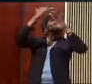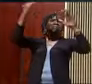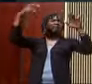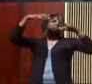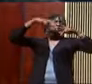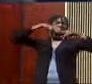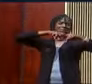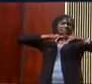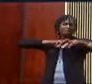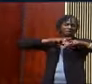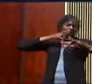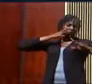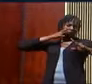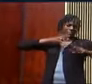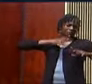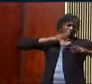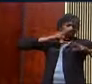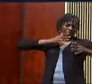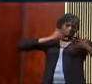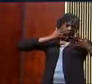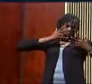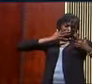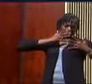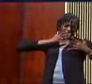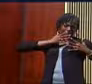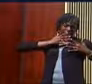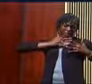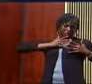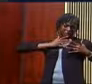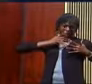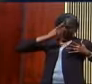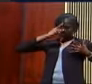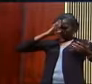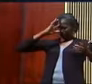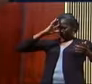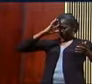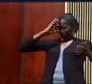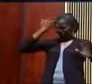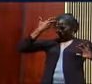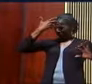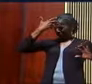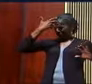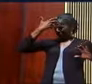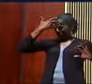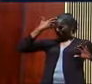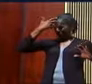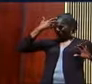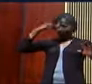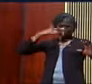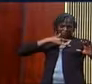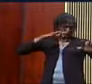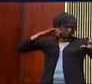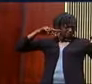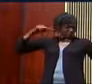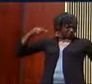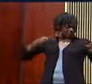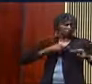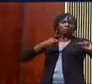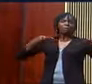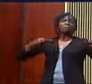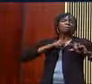him? Nehemiah as he is standing, but he is out on his feet. Nehemiah is hurting and